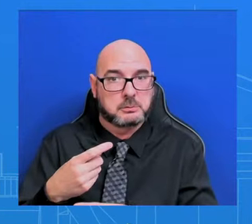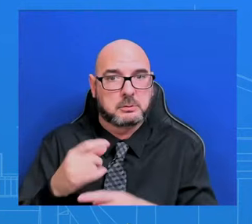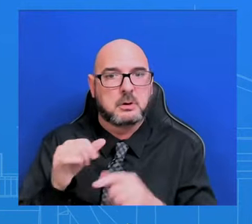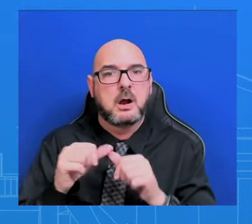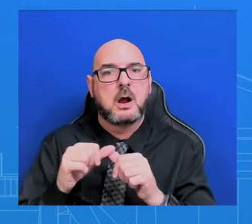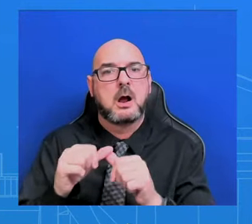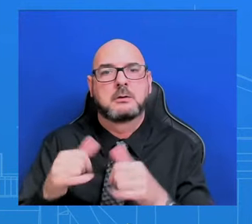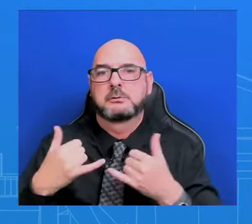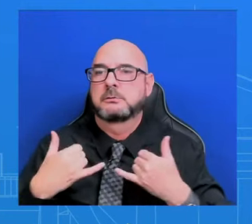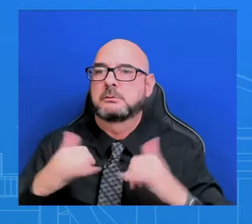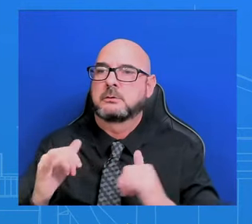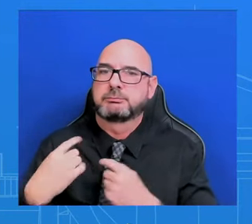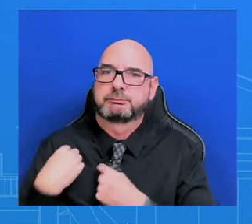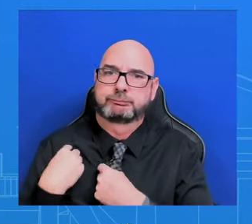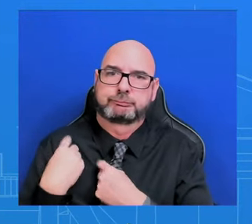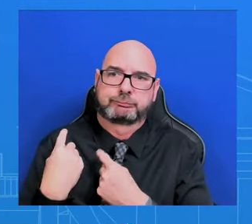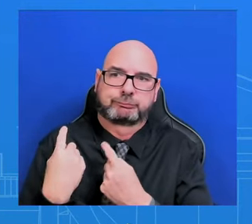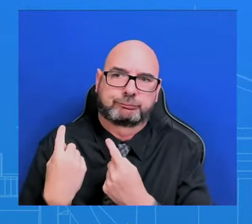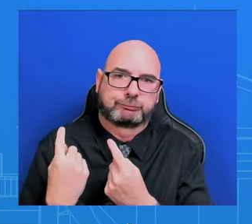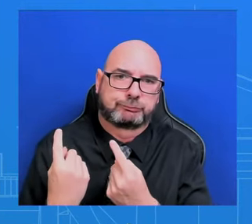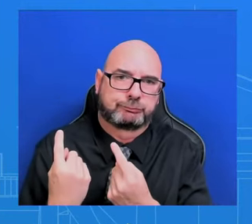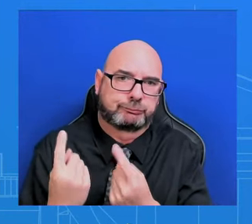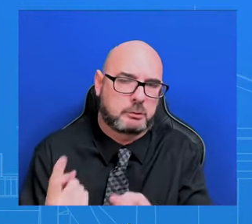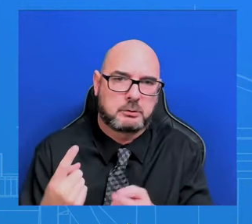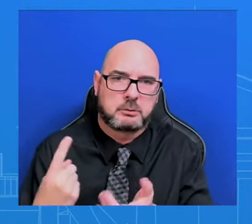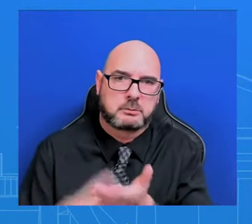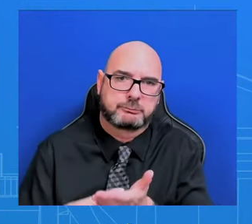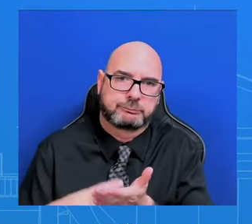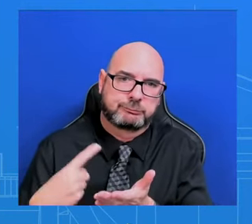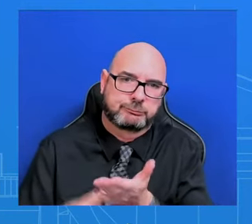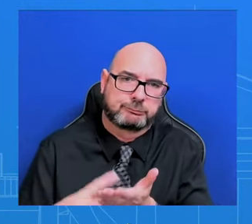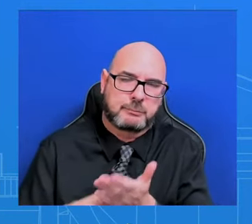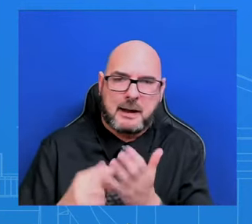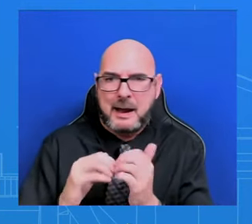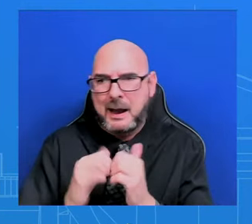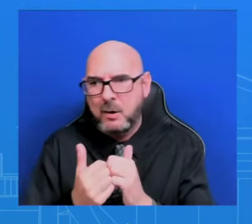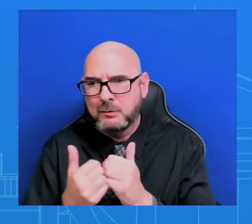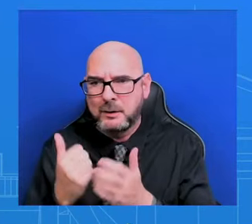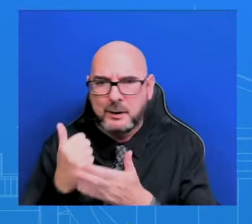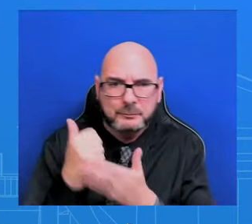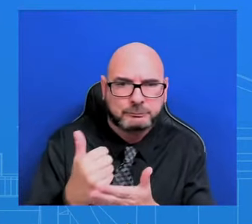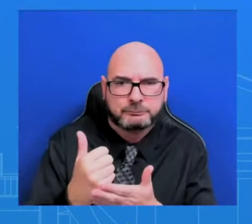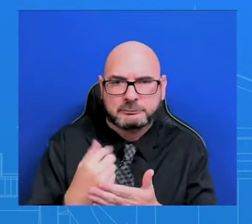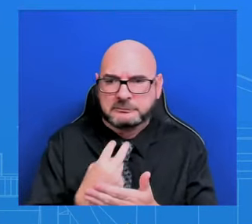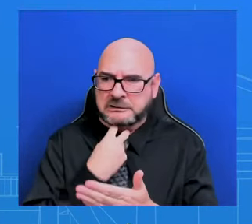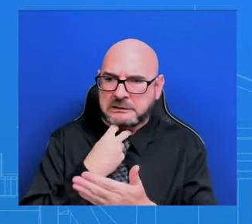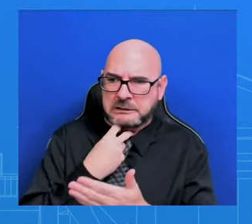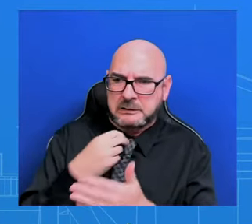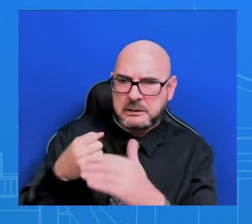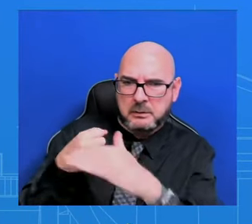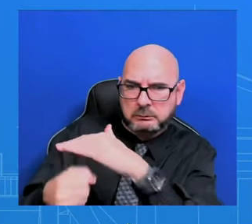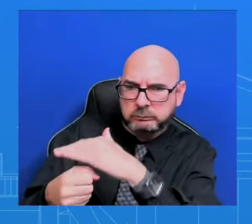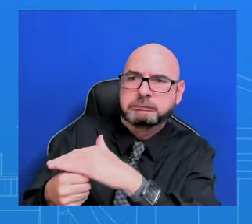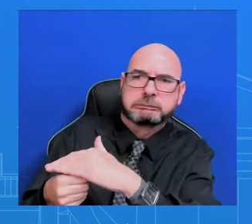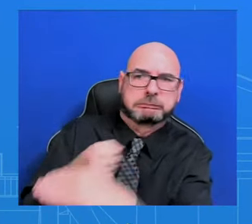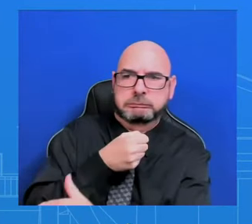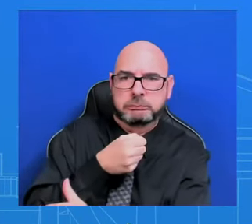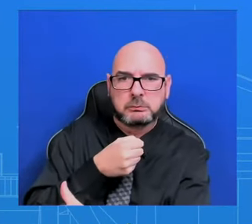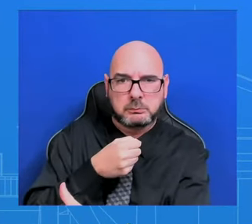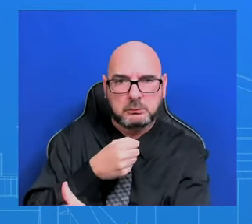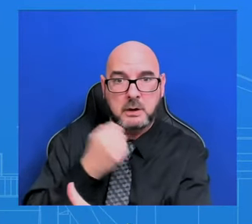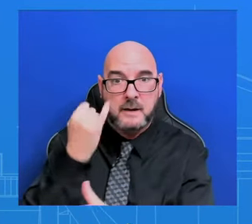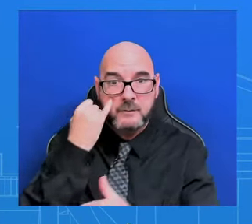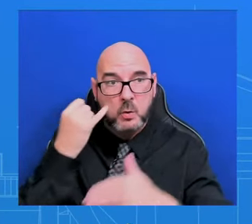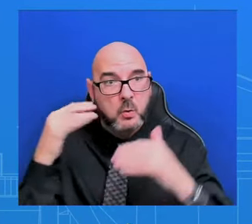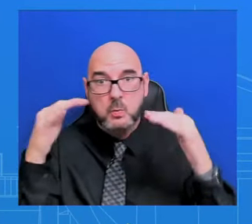the realm of the possible here to get these hostages out and how long would that last, the pause itself, and what would that mean for humanitarian aid. There's a lot of